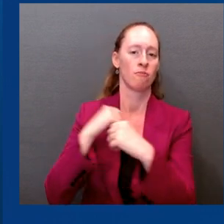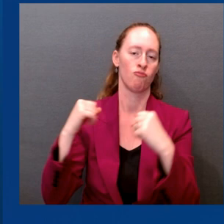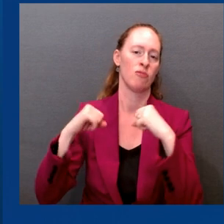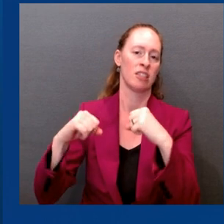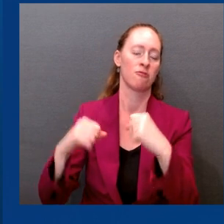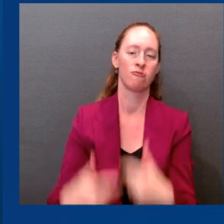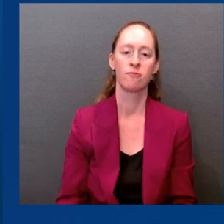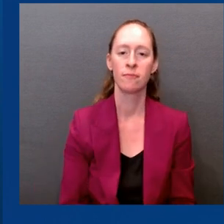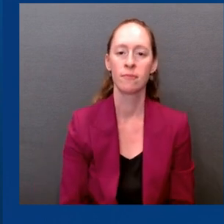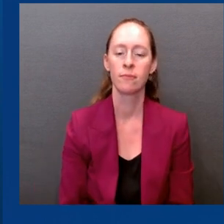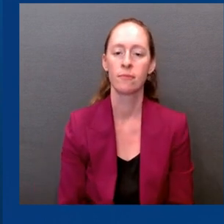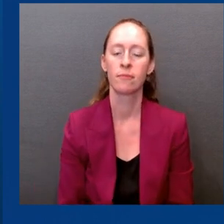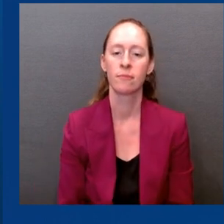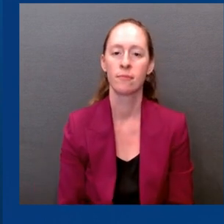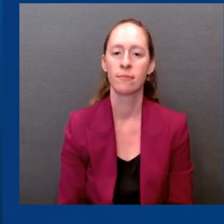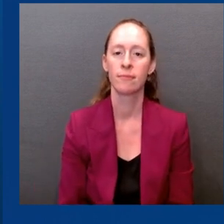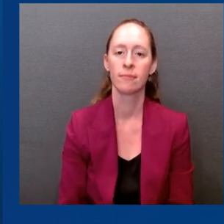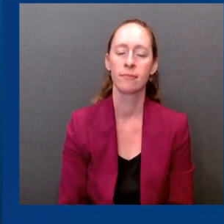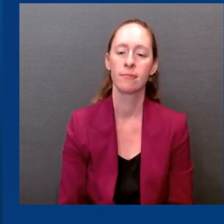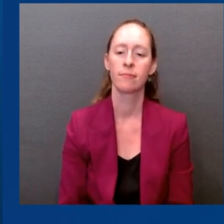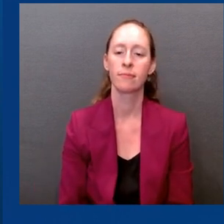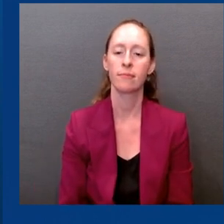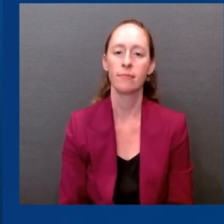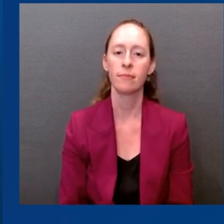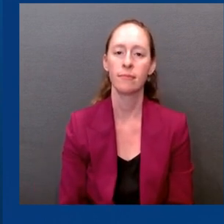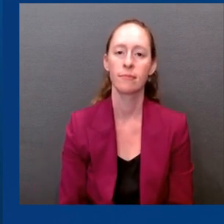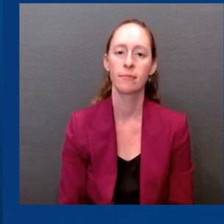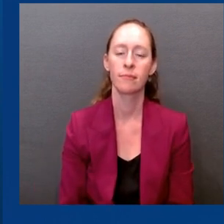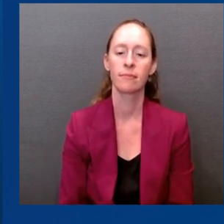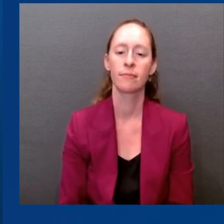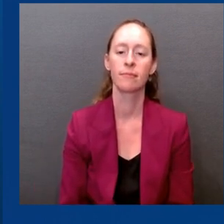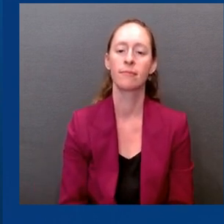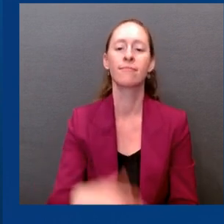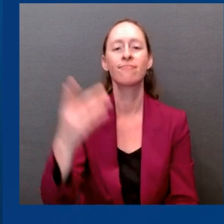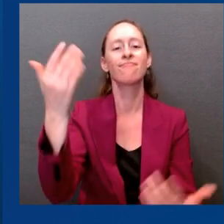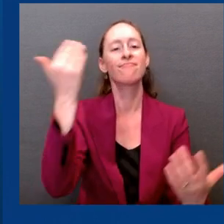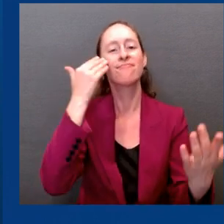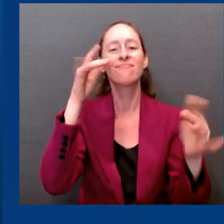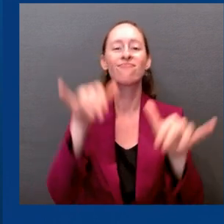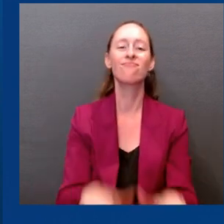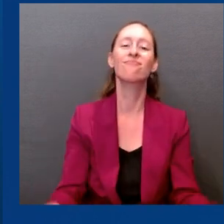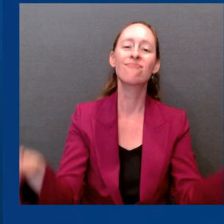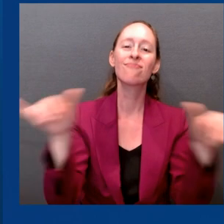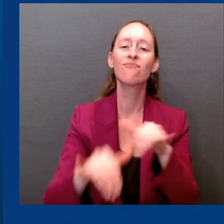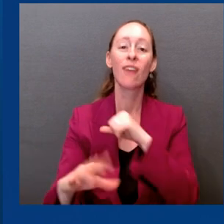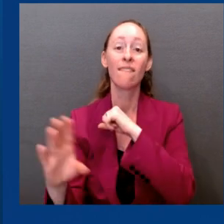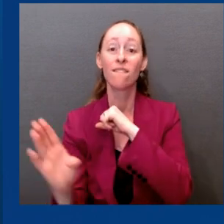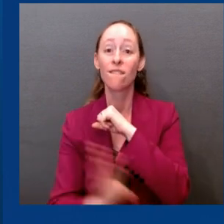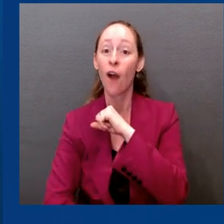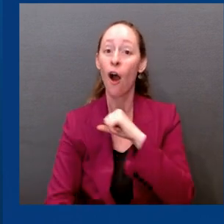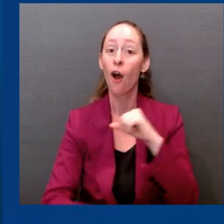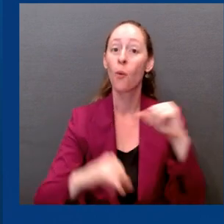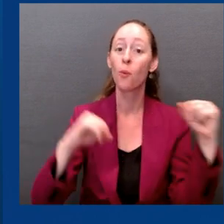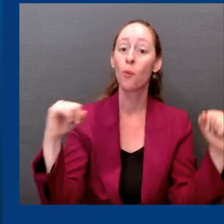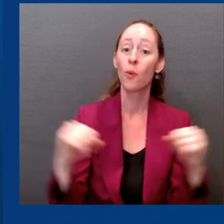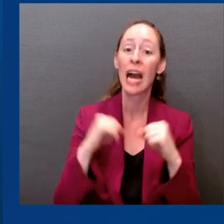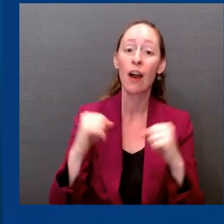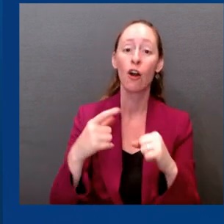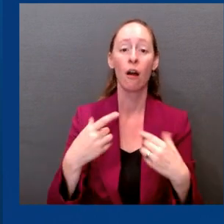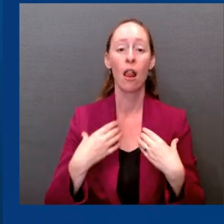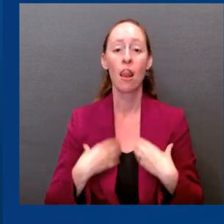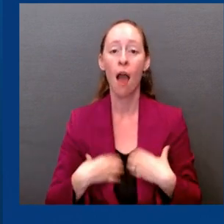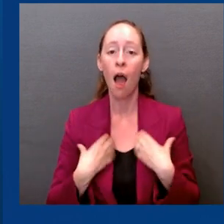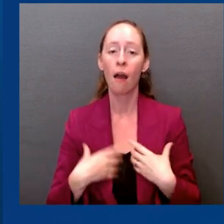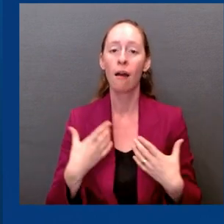to more cases and potentially more hospitalizations. But those projections very much depend on everyone